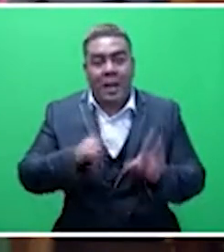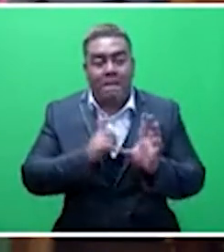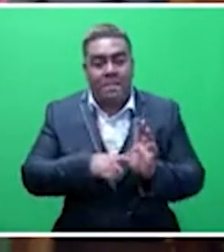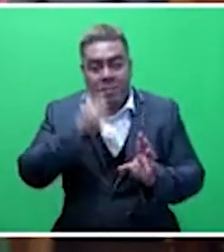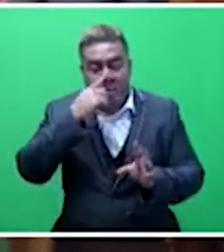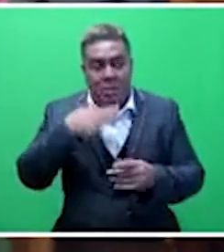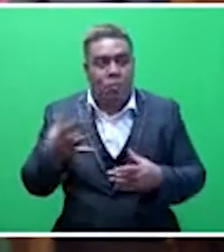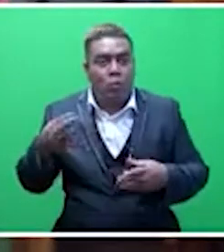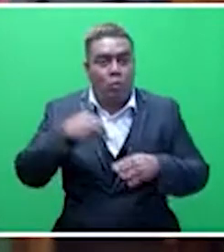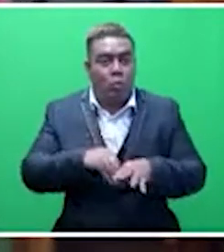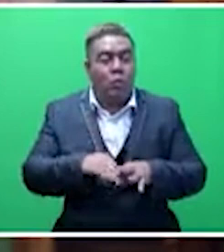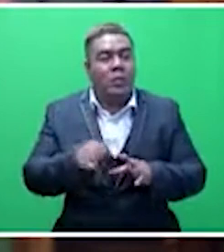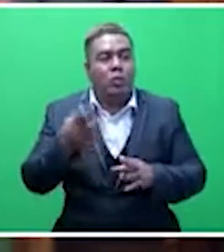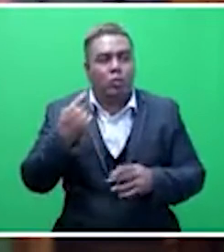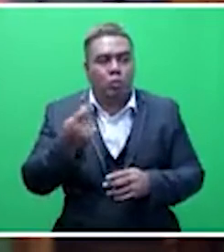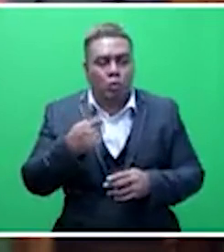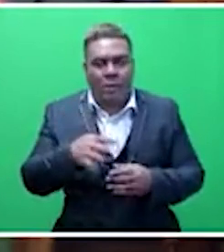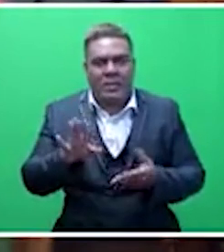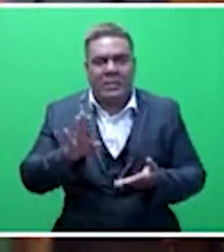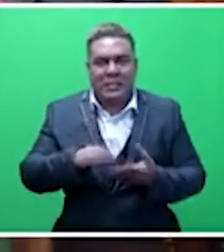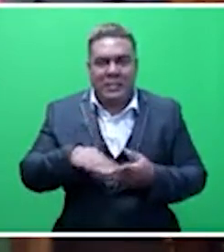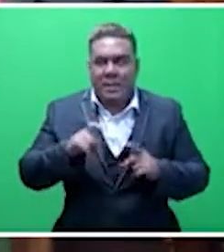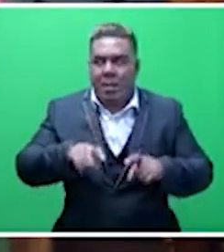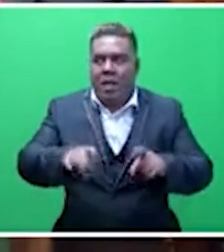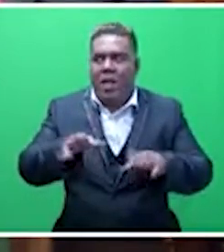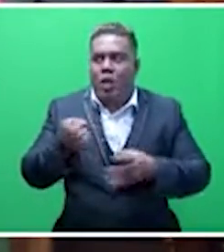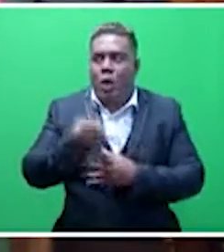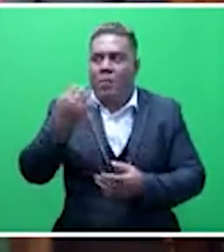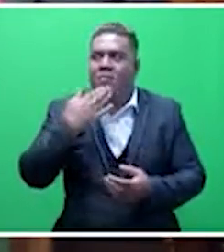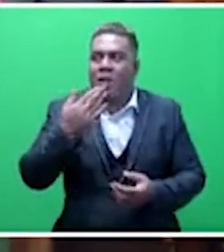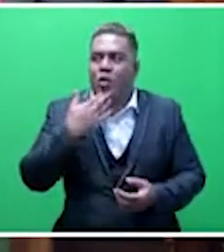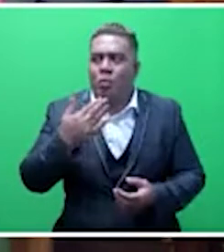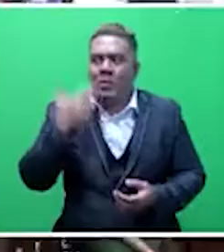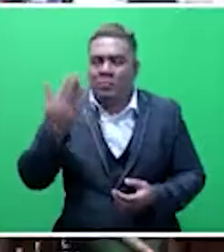workforce very soon, and we'll be able to have a stable economy. Thank you, Mr. Speaker, Sir. All right, thank you.